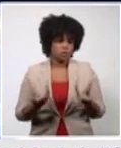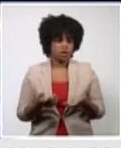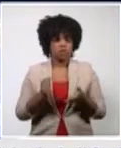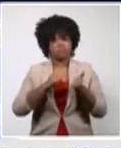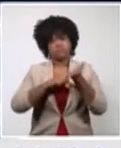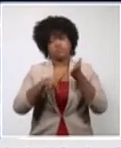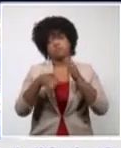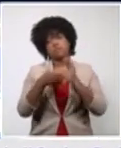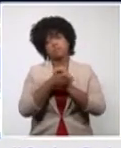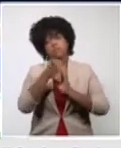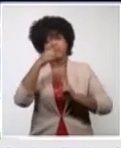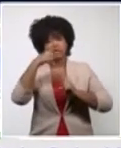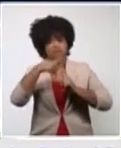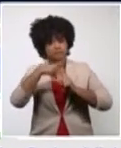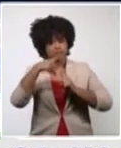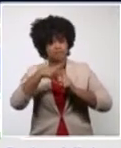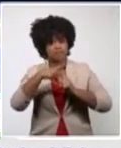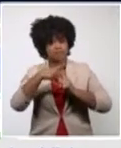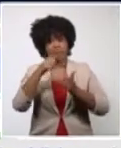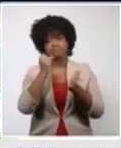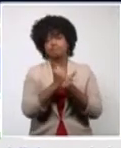confirmed yesterday.